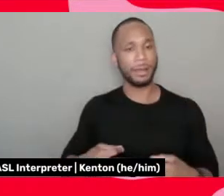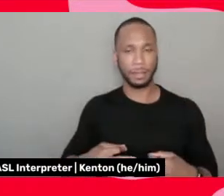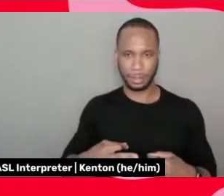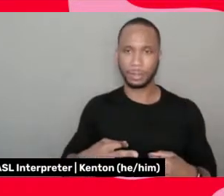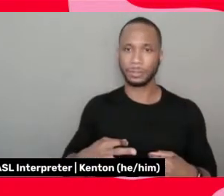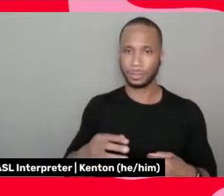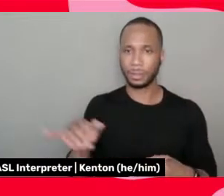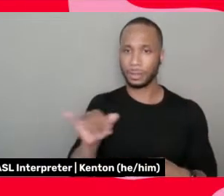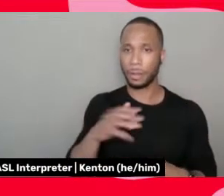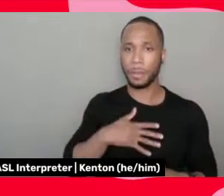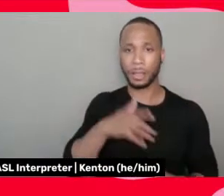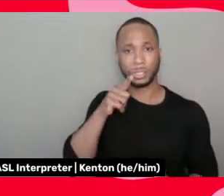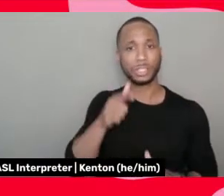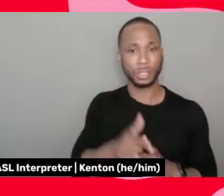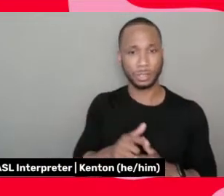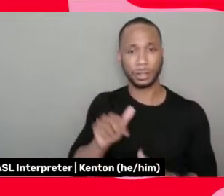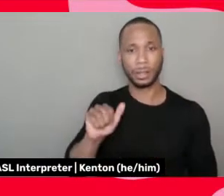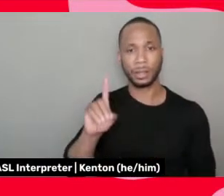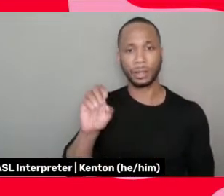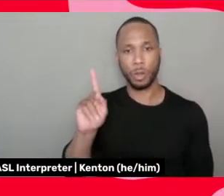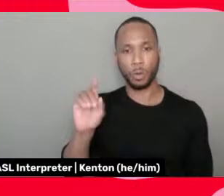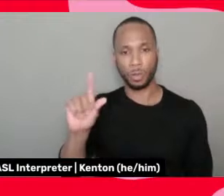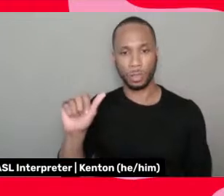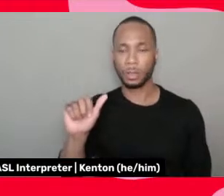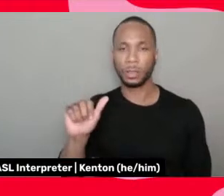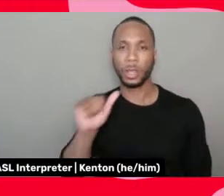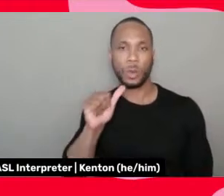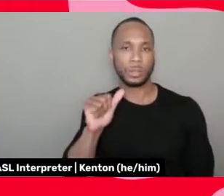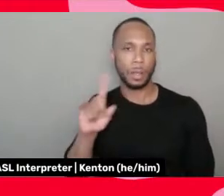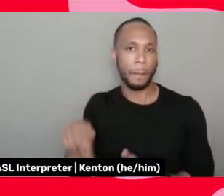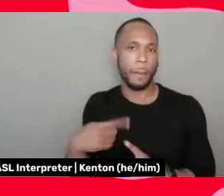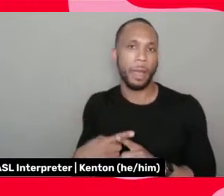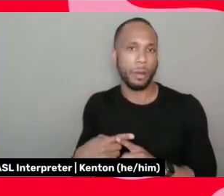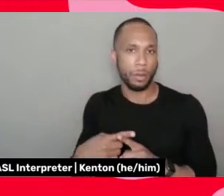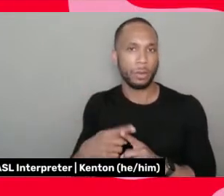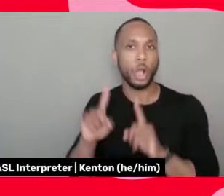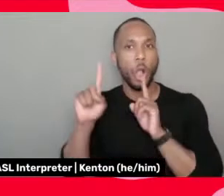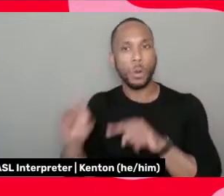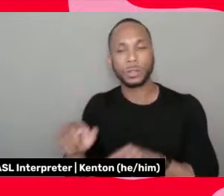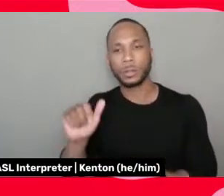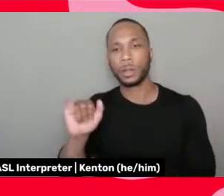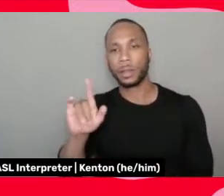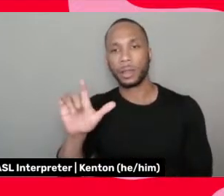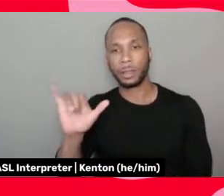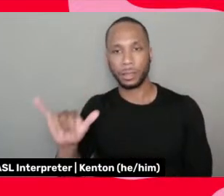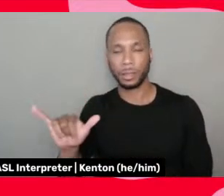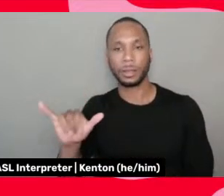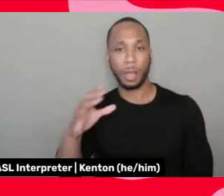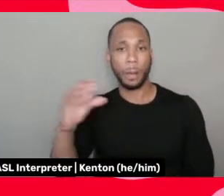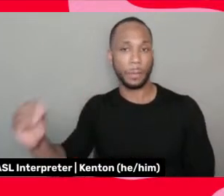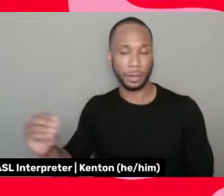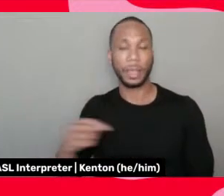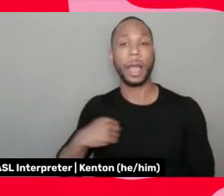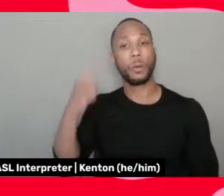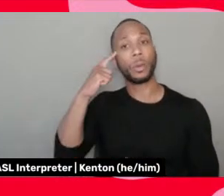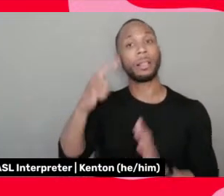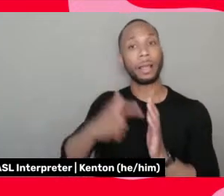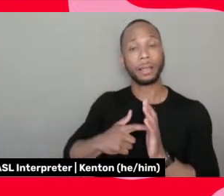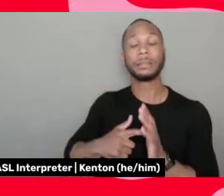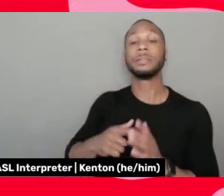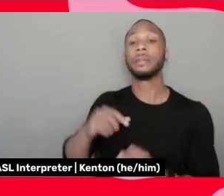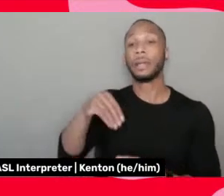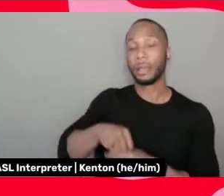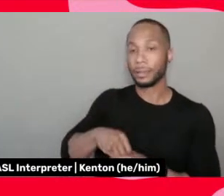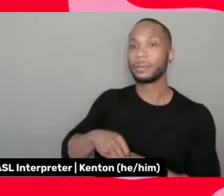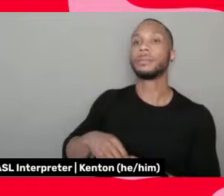much like my sister, Adekola, where it was not about going to the Ailey company. I realized in Ghana that I needed to